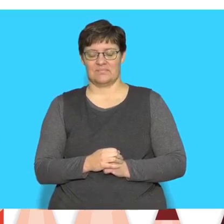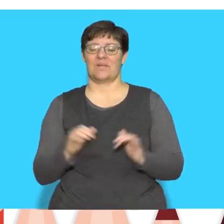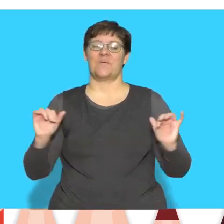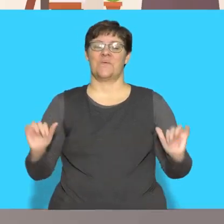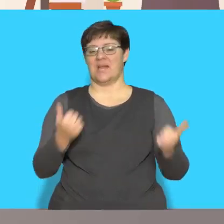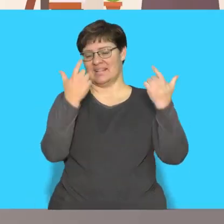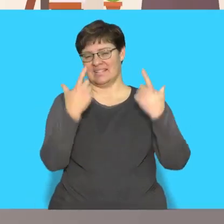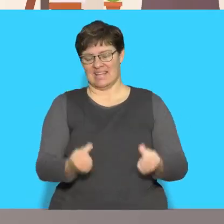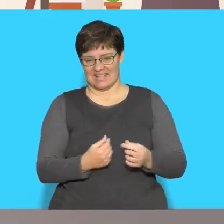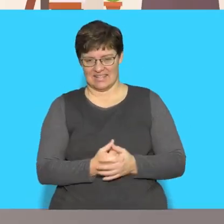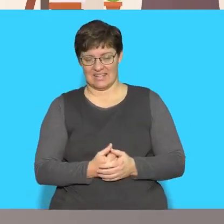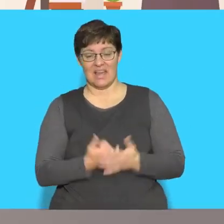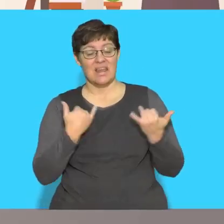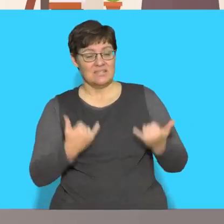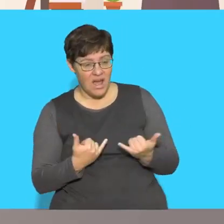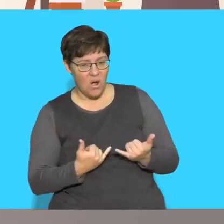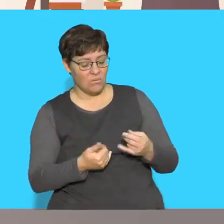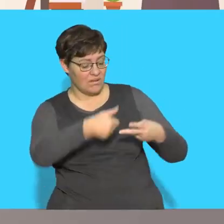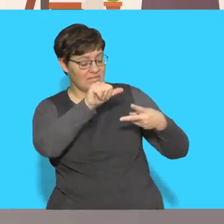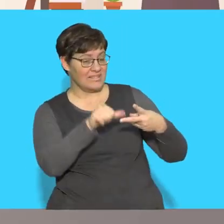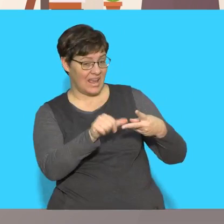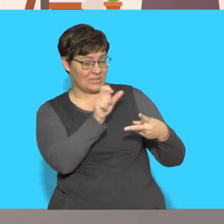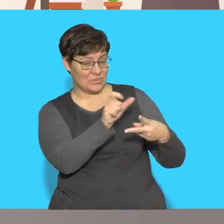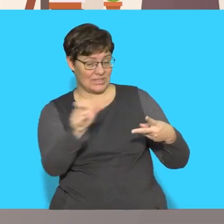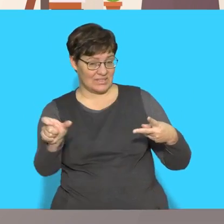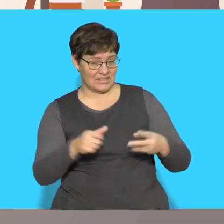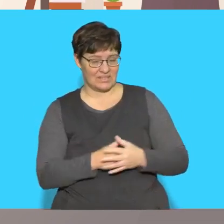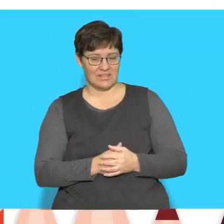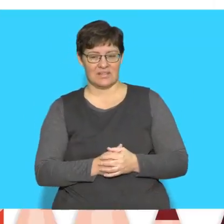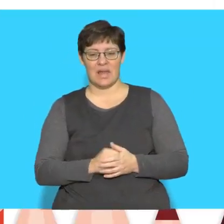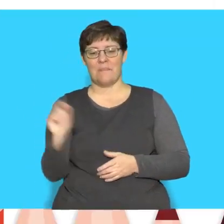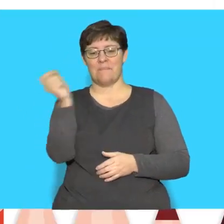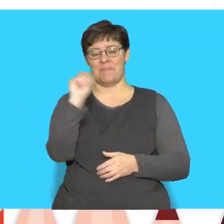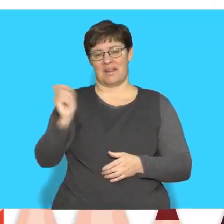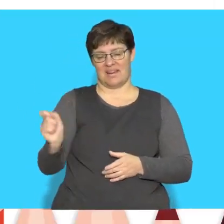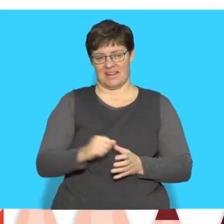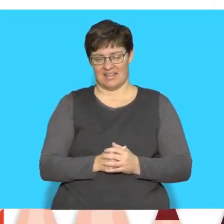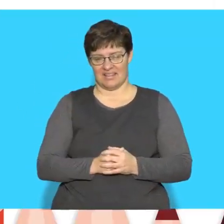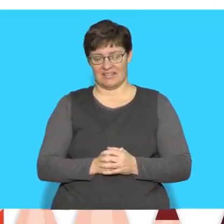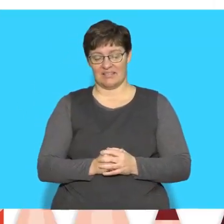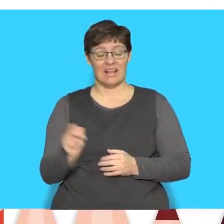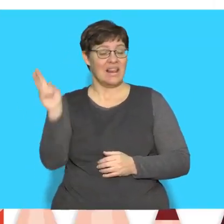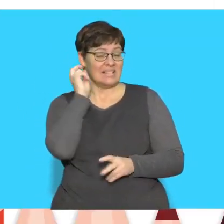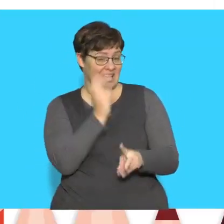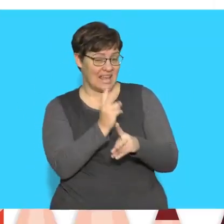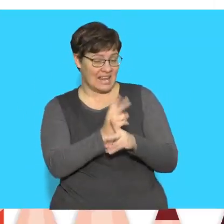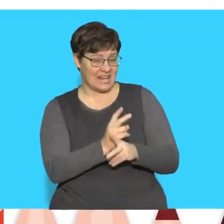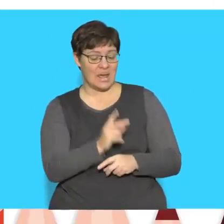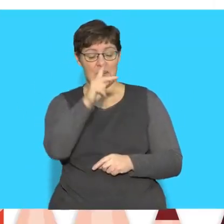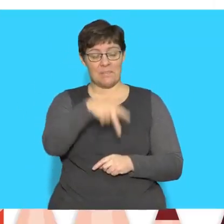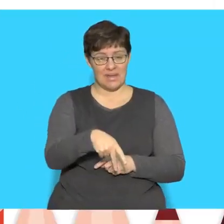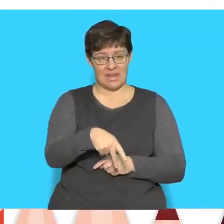Well done. Now listen to the next word. Pin. Listen again.